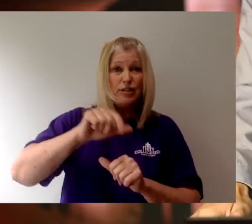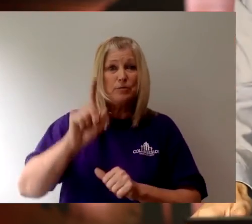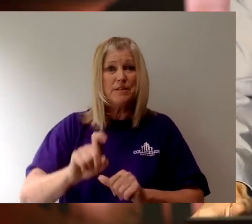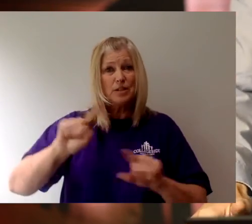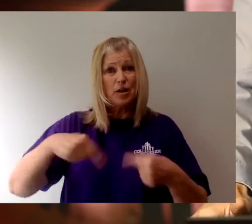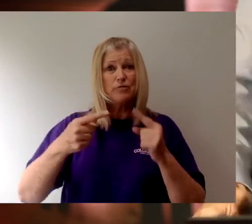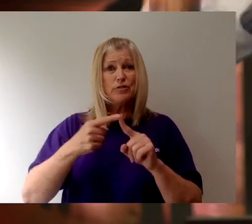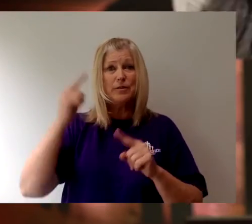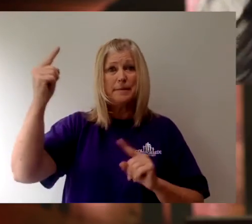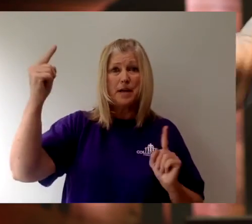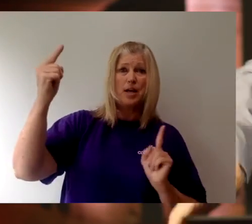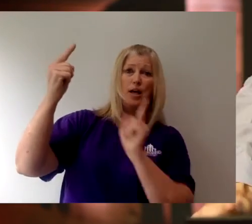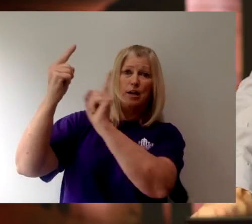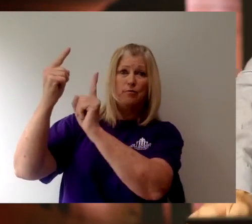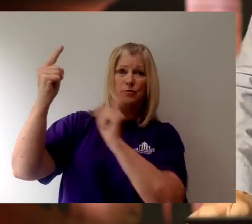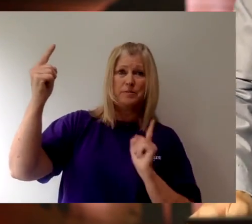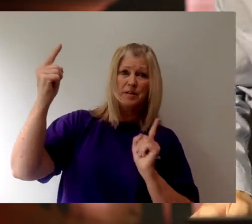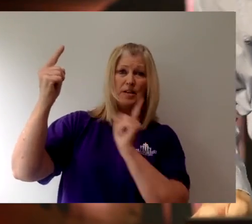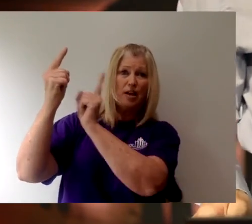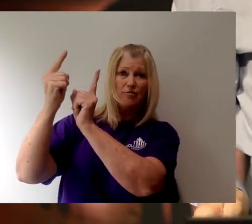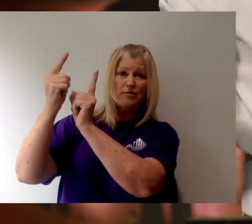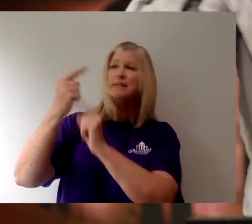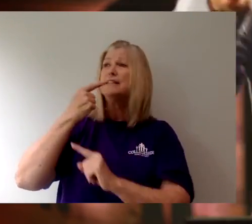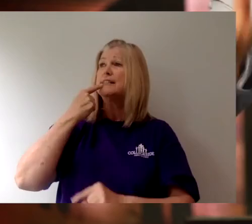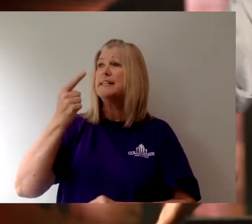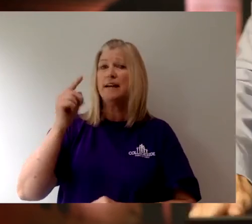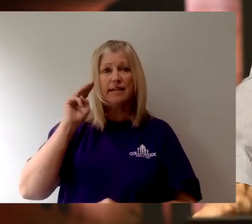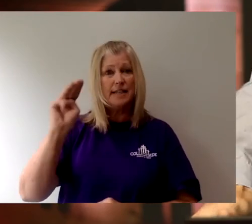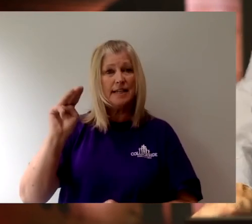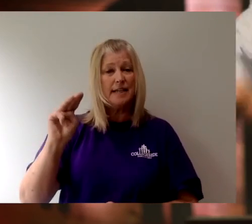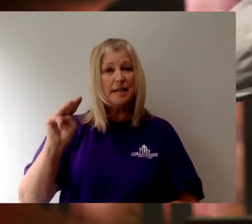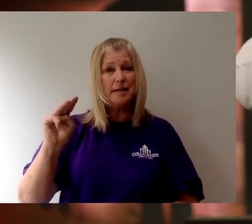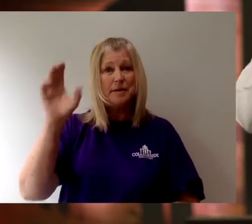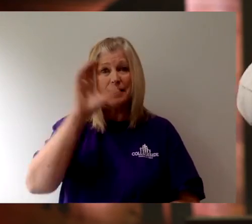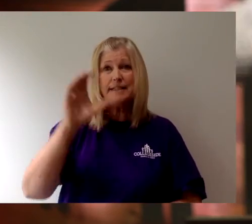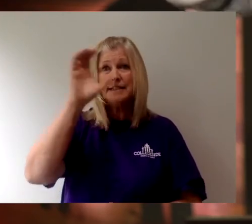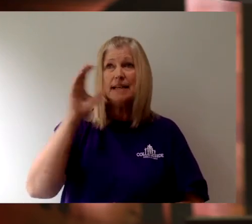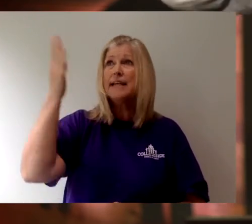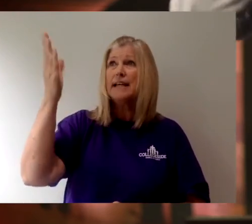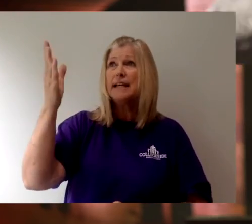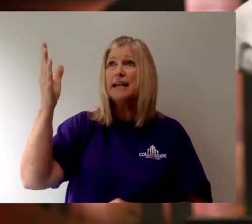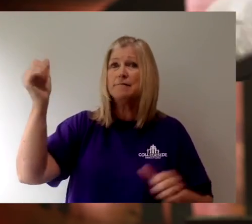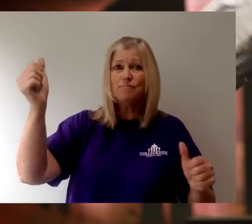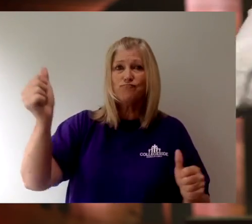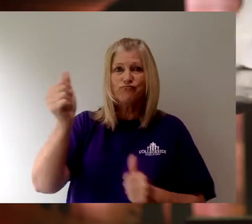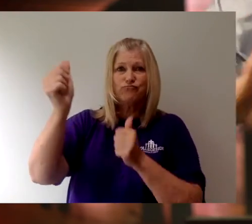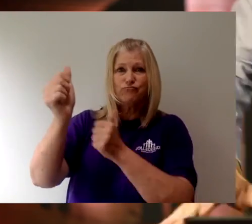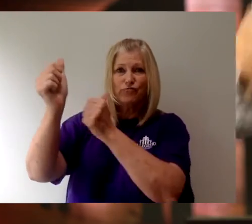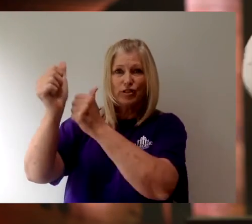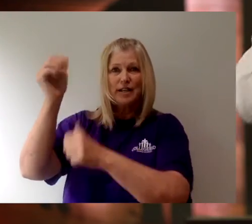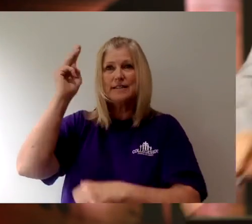Him. Go to Him. Tell Him. Seek Him. Pursue